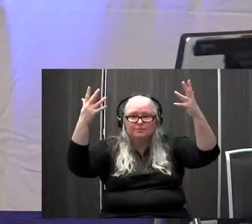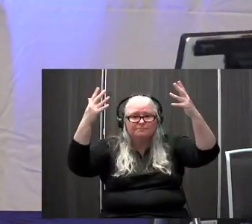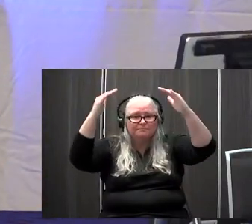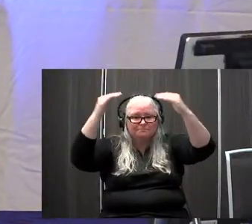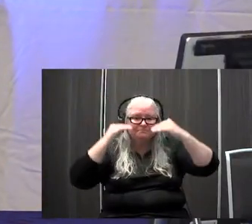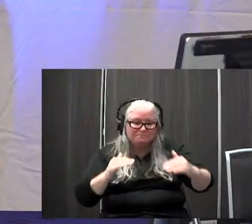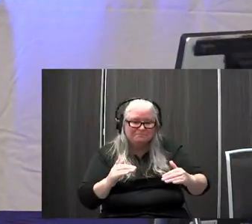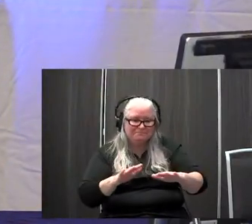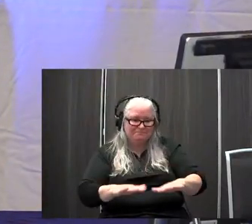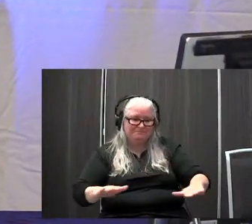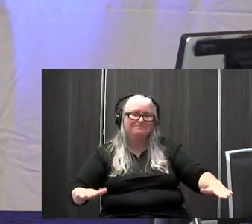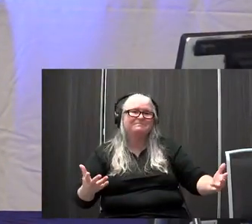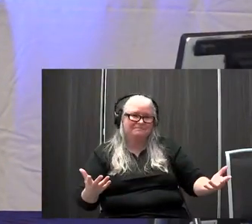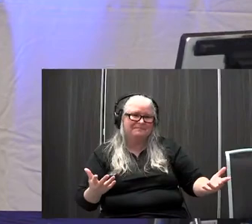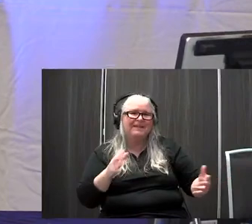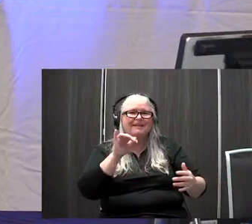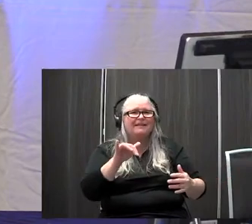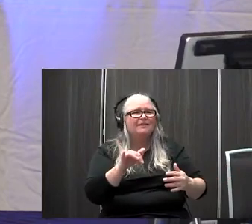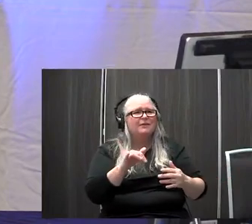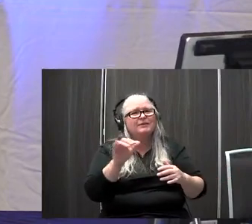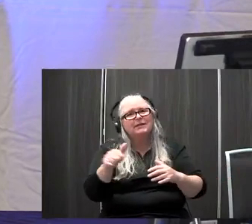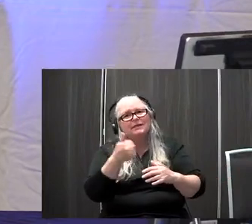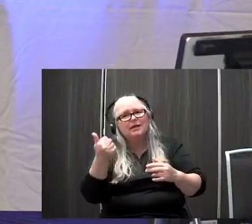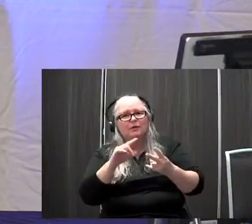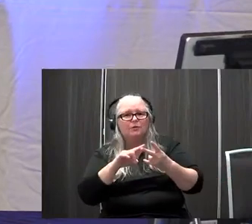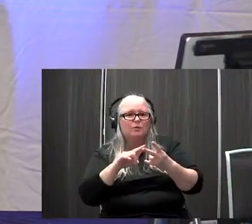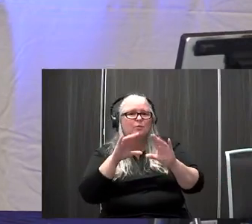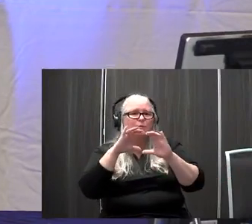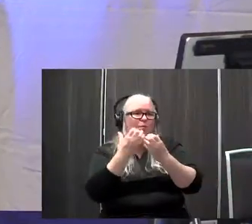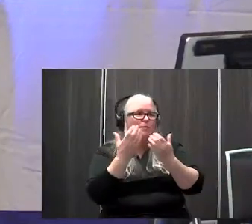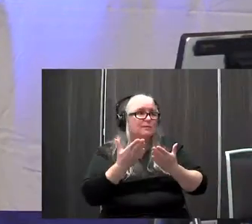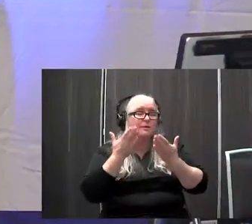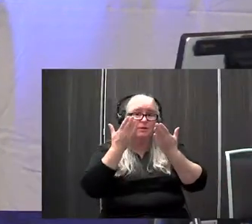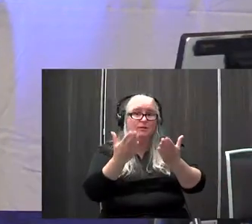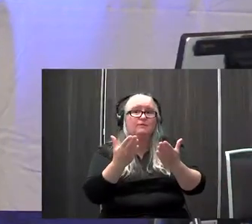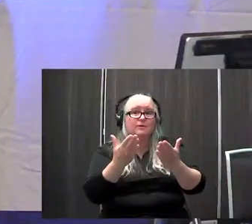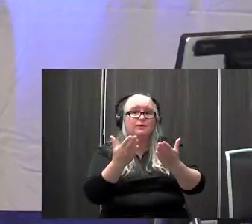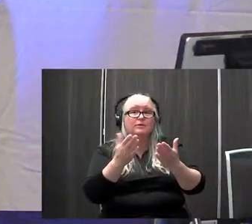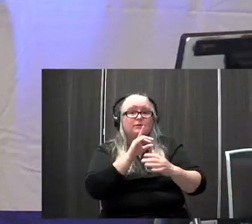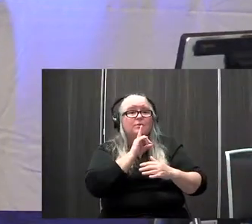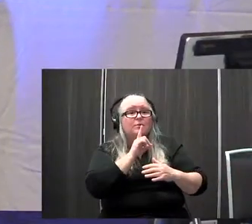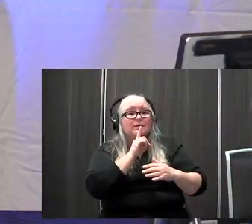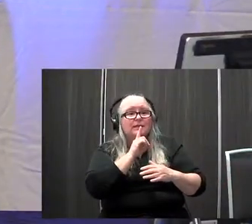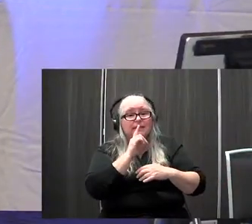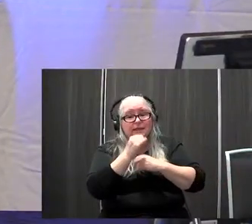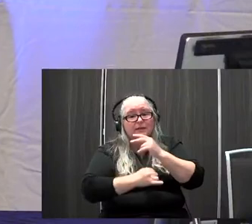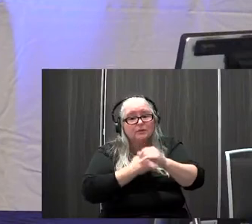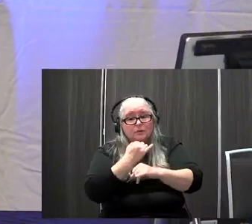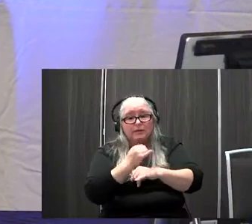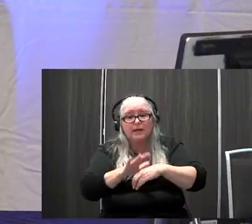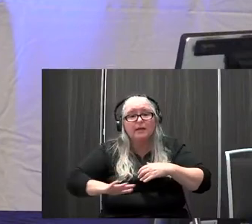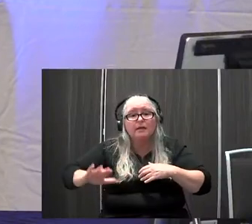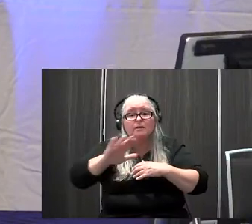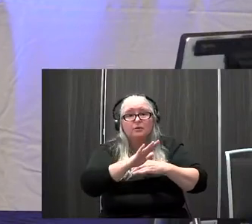base. But there's also another great course that's offered. So to the, um, really like international leaders are, uh, Rosemary